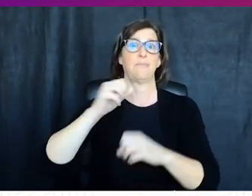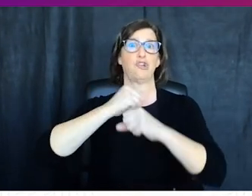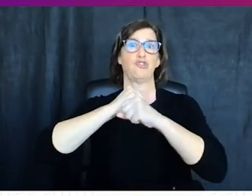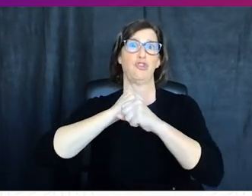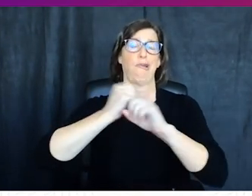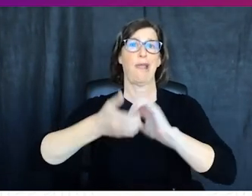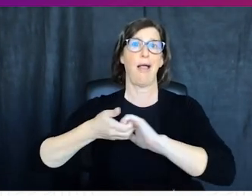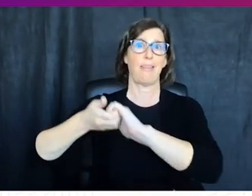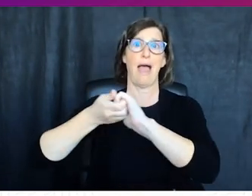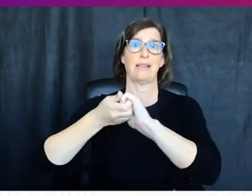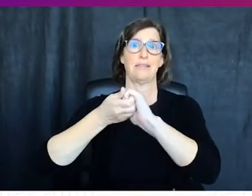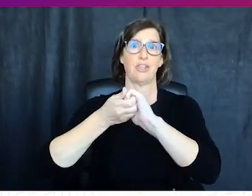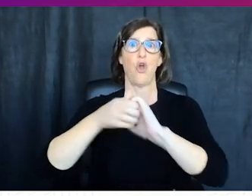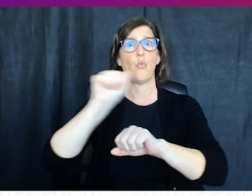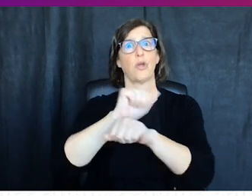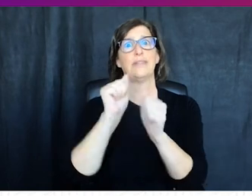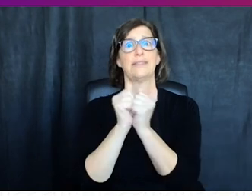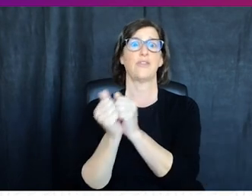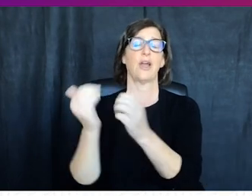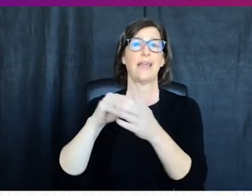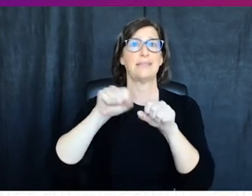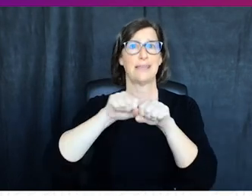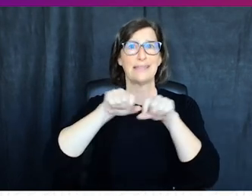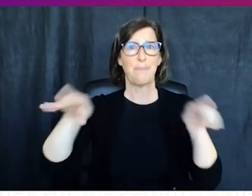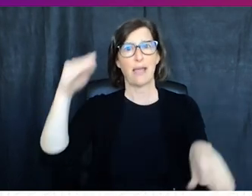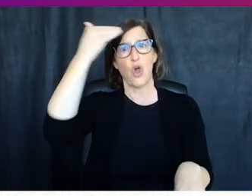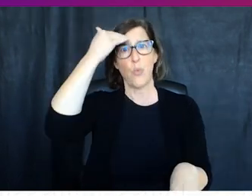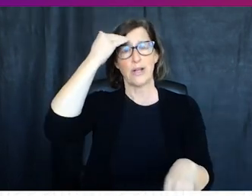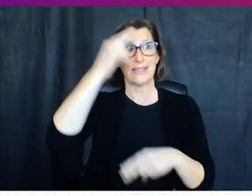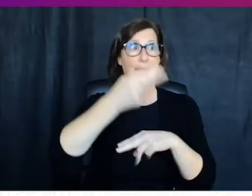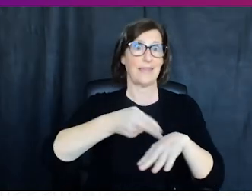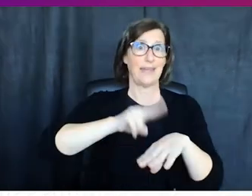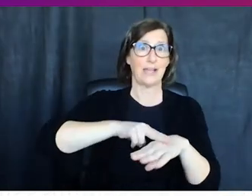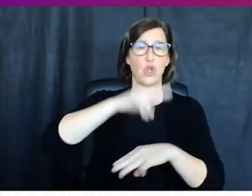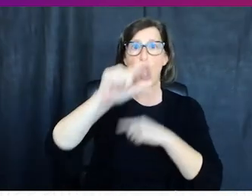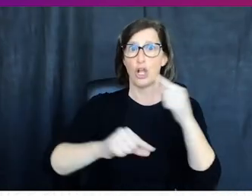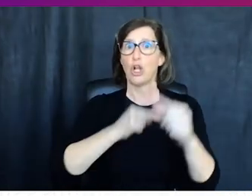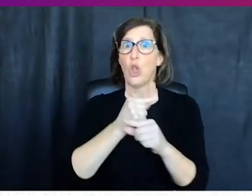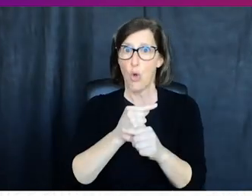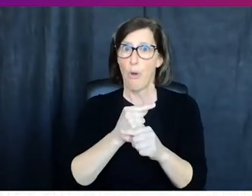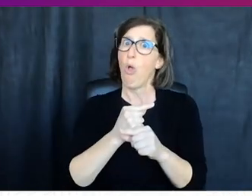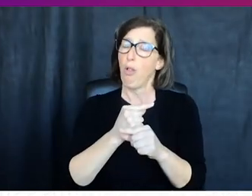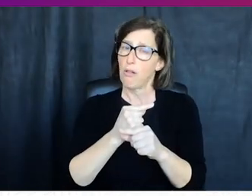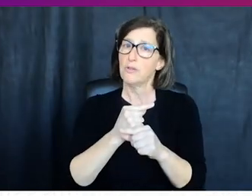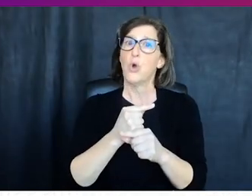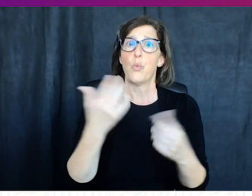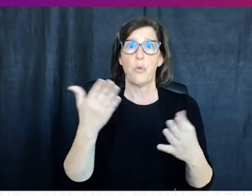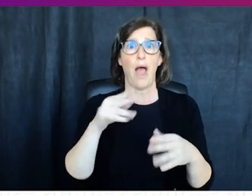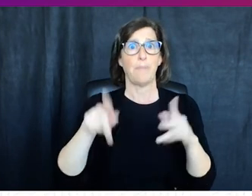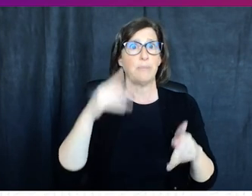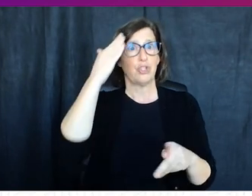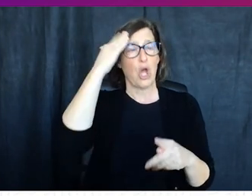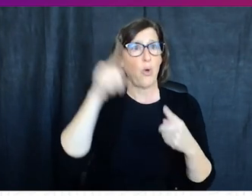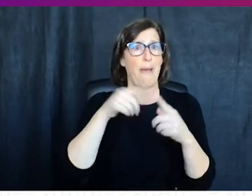partnering once again this year to expand cyber security awareness on the national and even global scale we want to educate individuals and